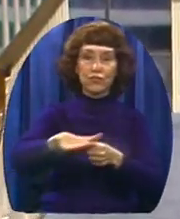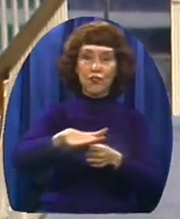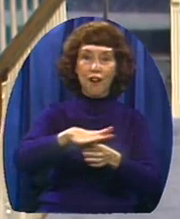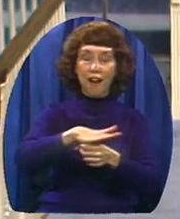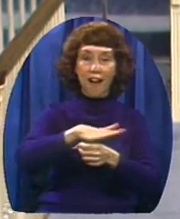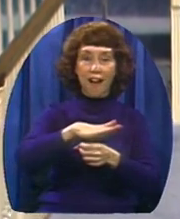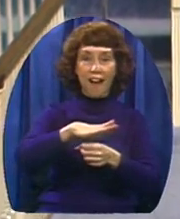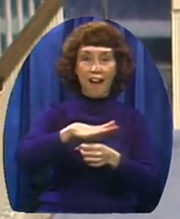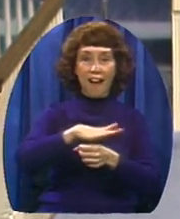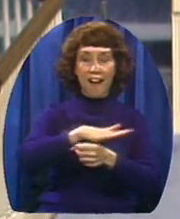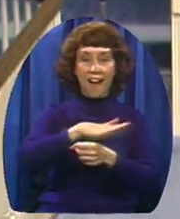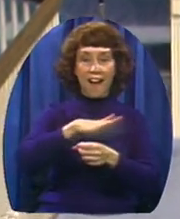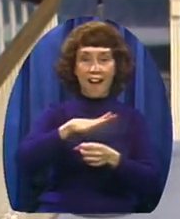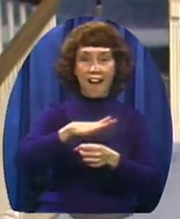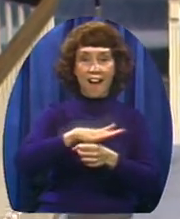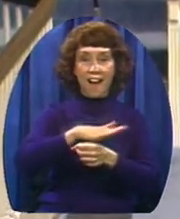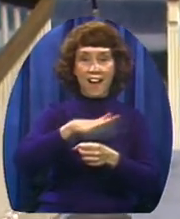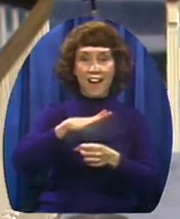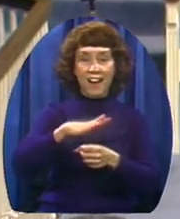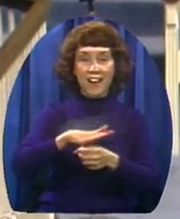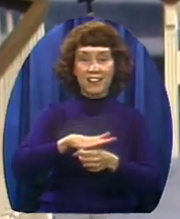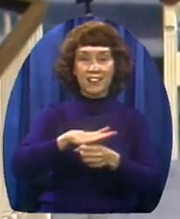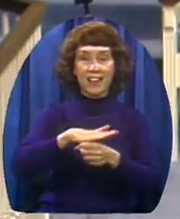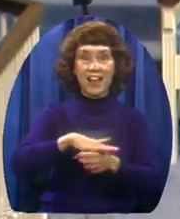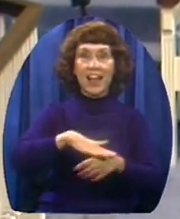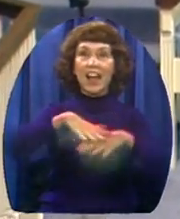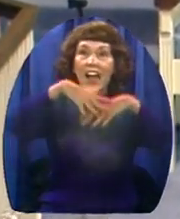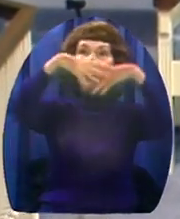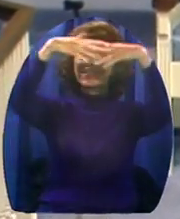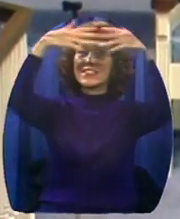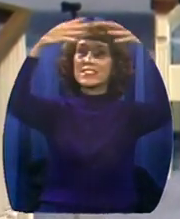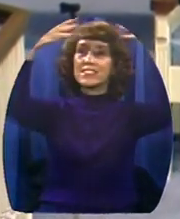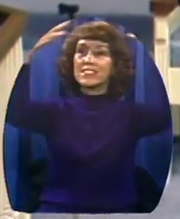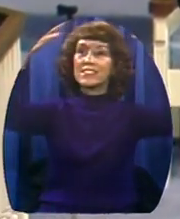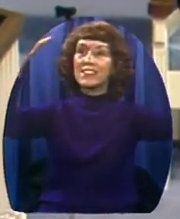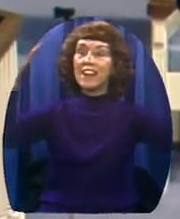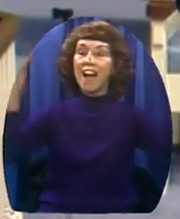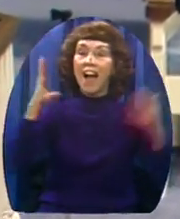There are no clouds in the sky